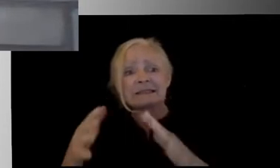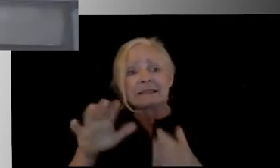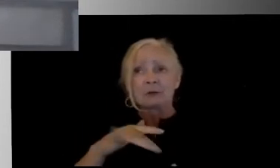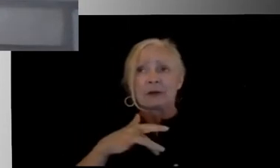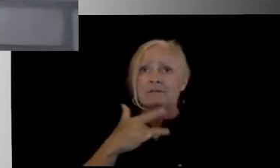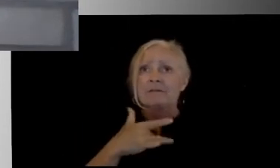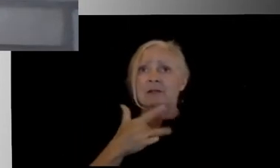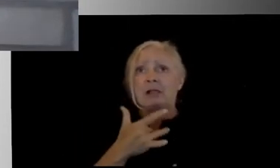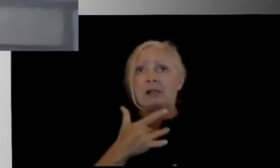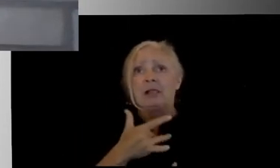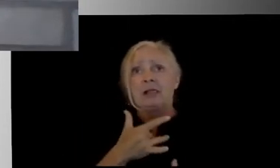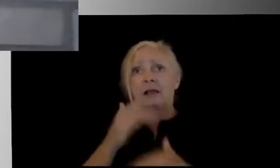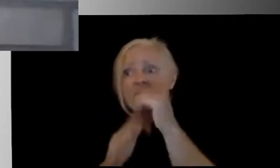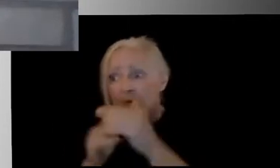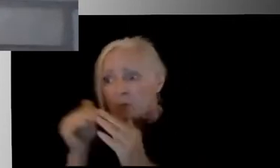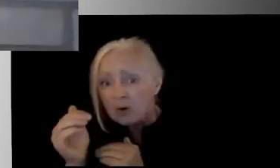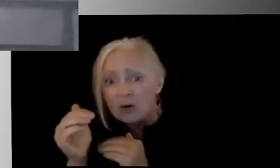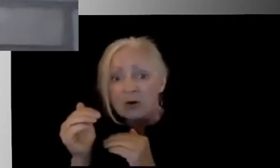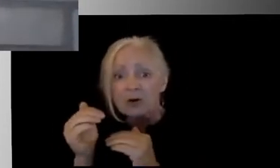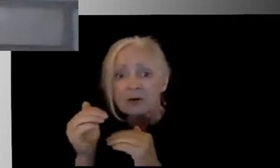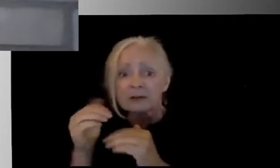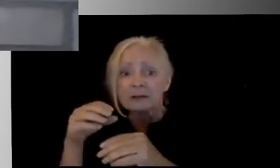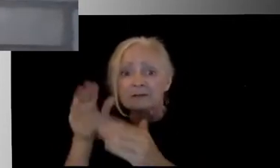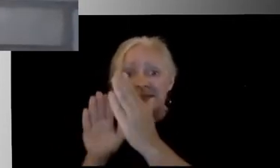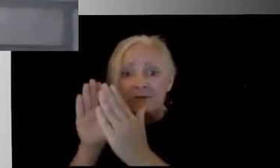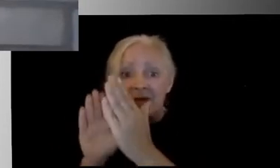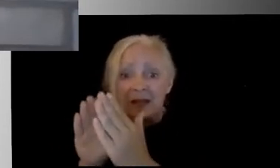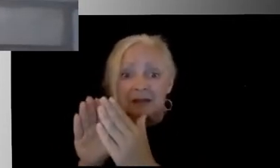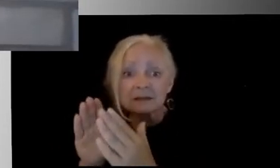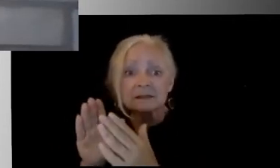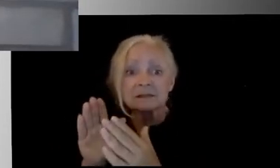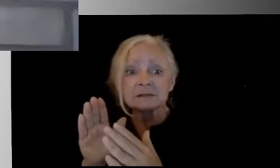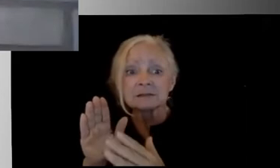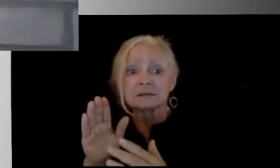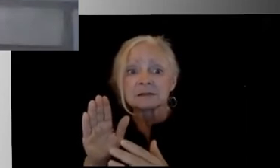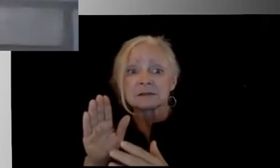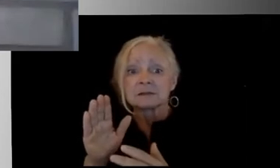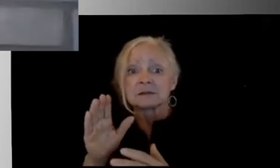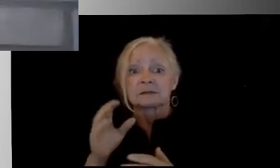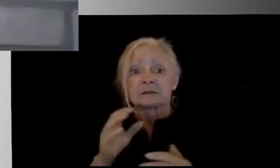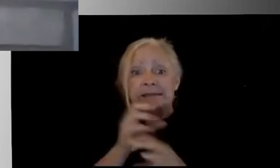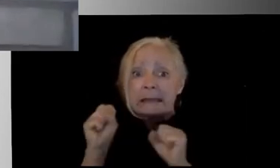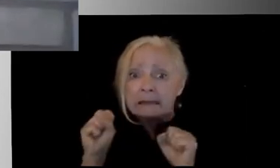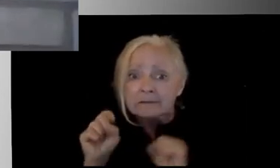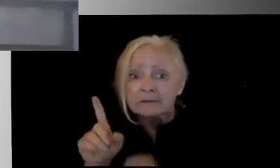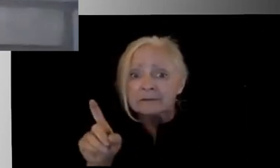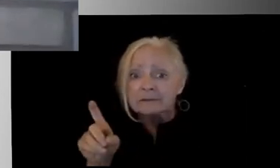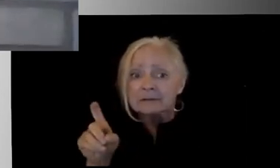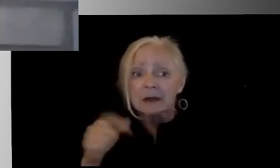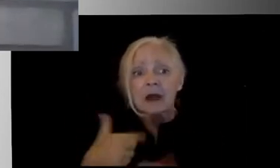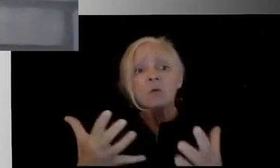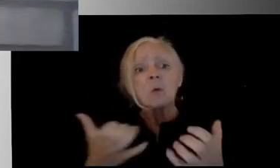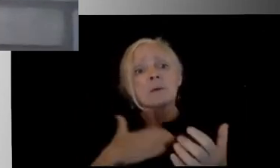comfortable or confident about whether or not we can do this safely this year. I want my